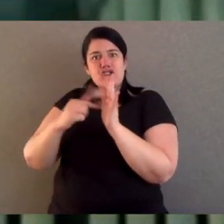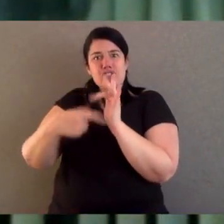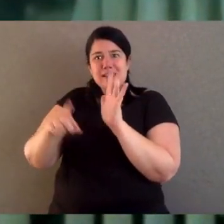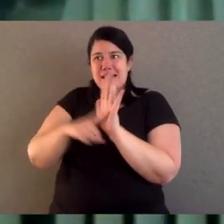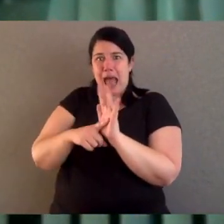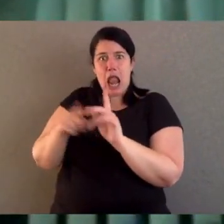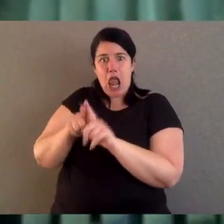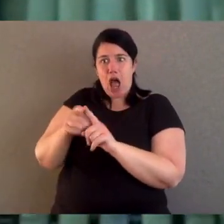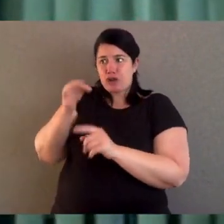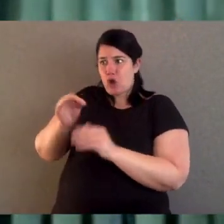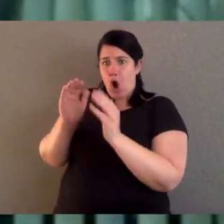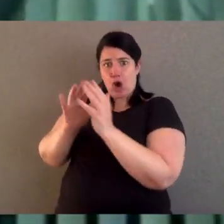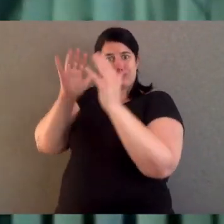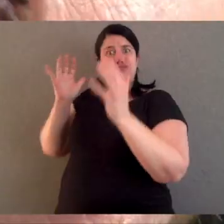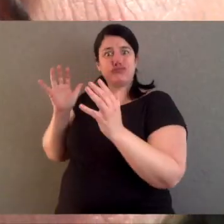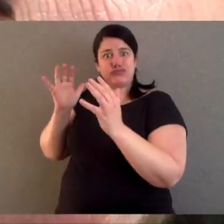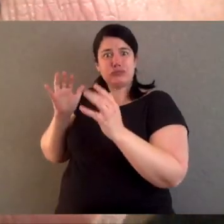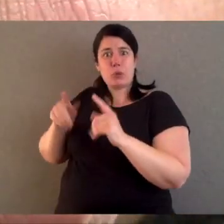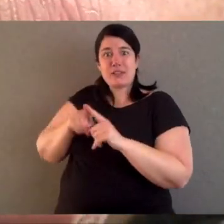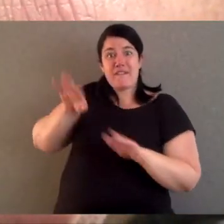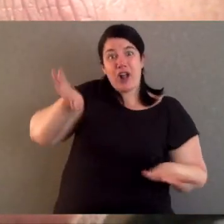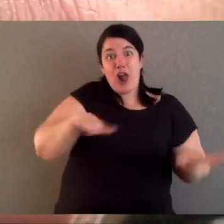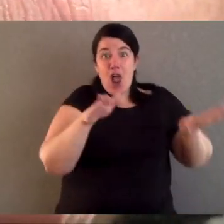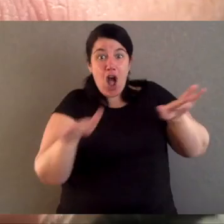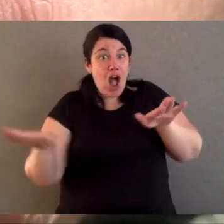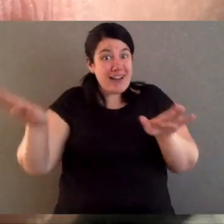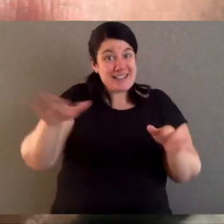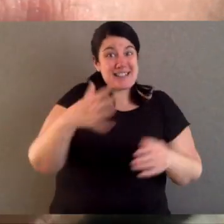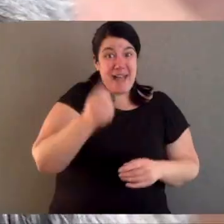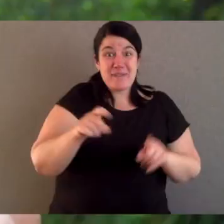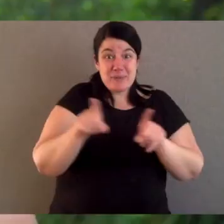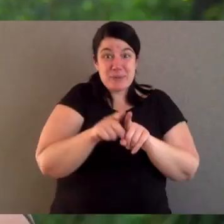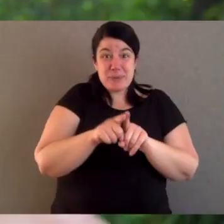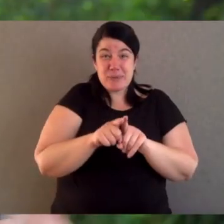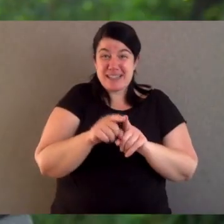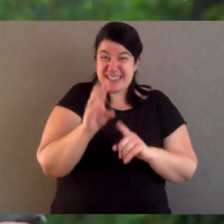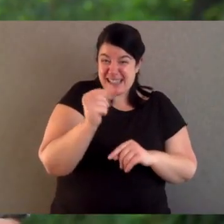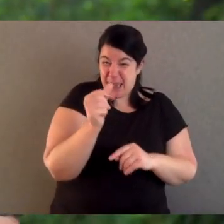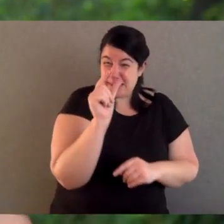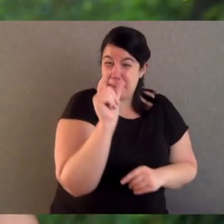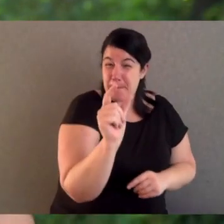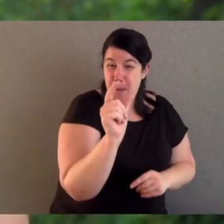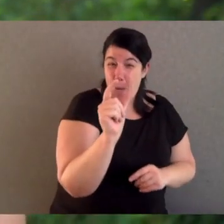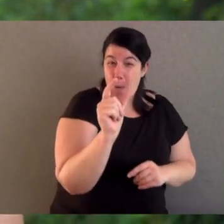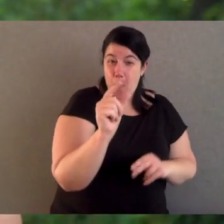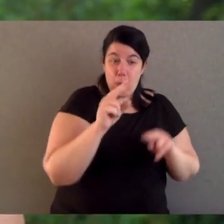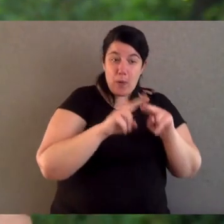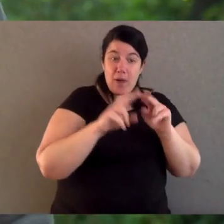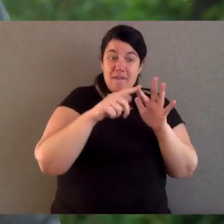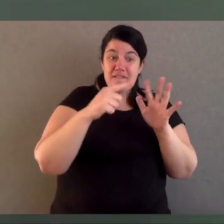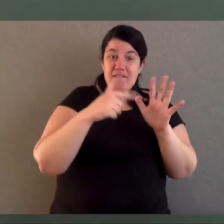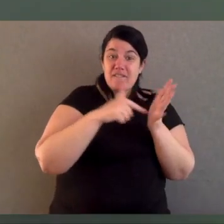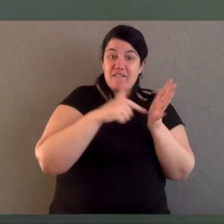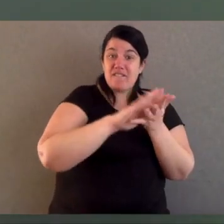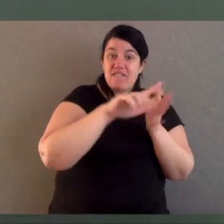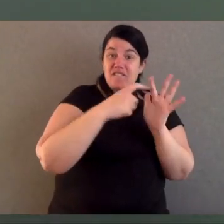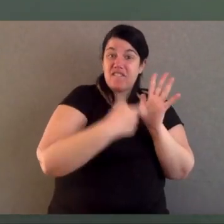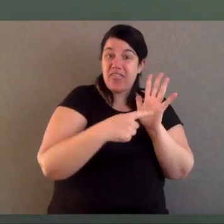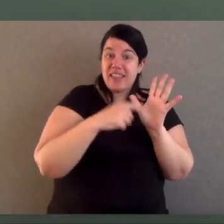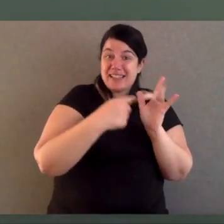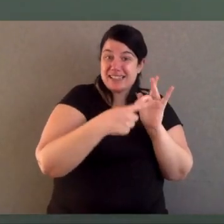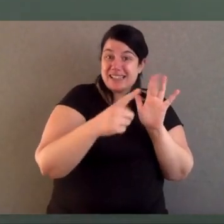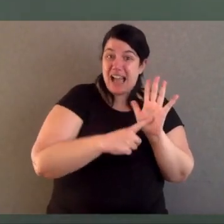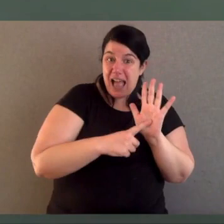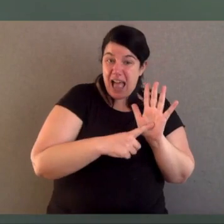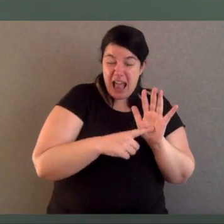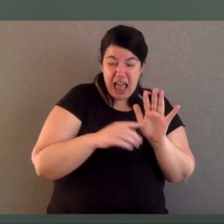size of small dogs. We've also got gliding marsupials. Now our gliders, one of them is this big. It's a feather-tailed glider.